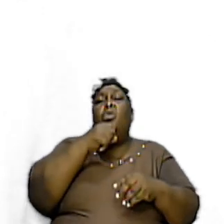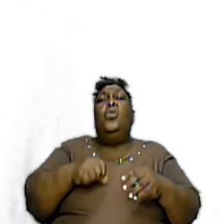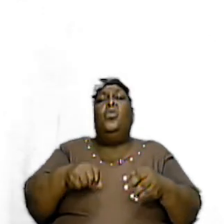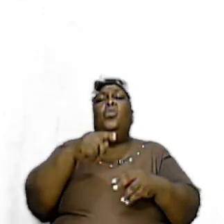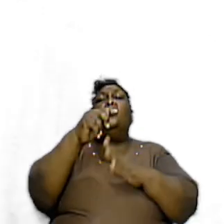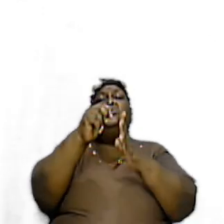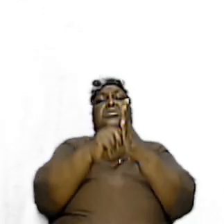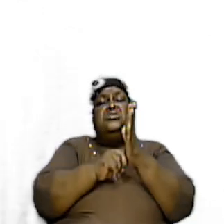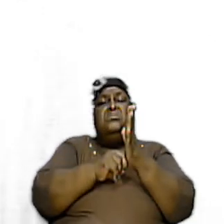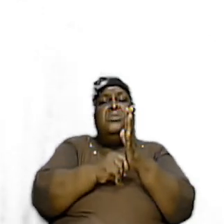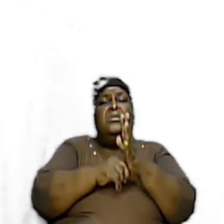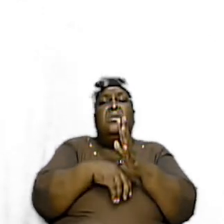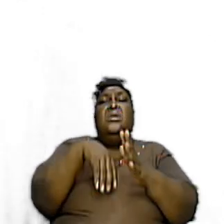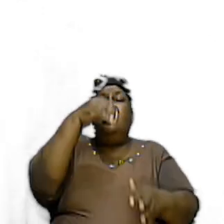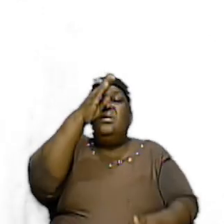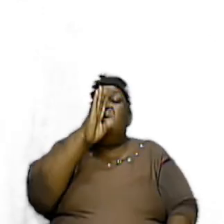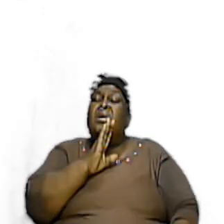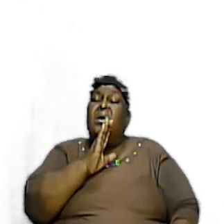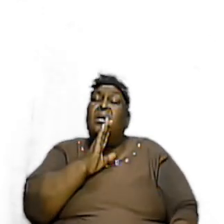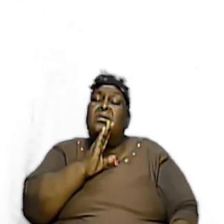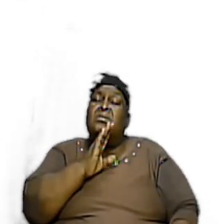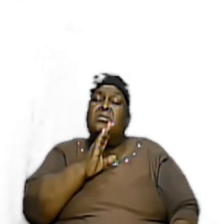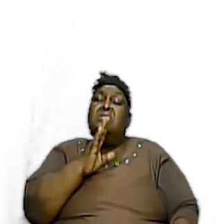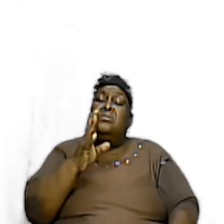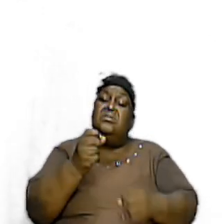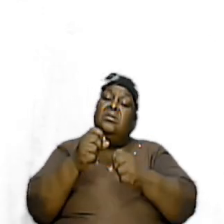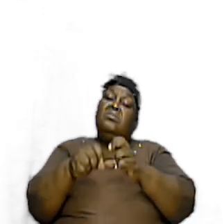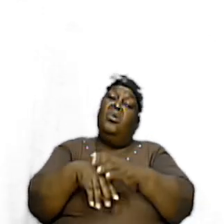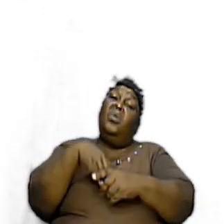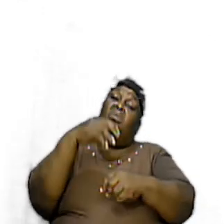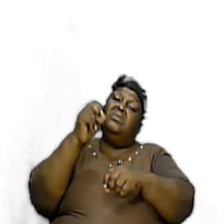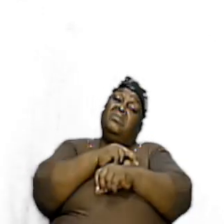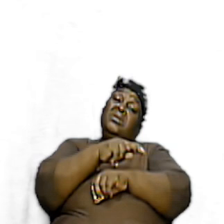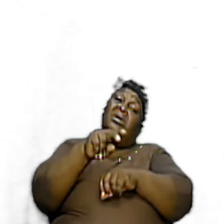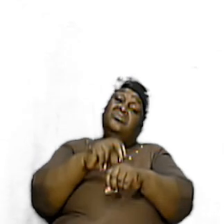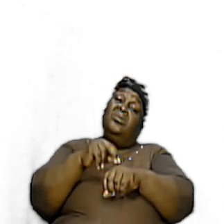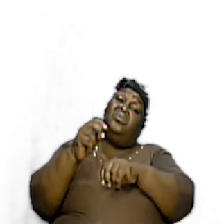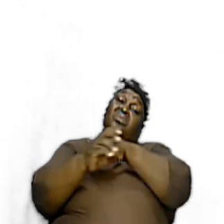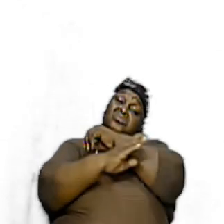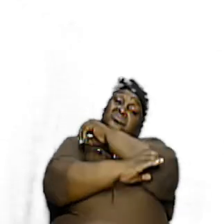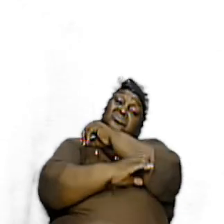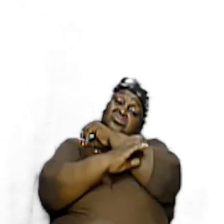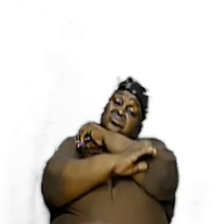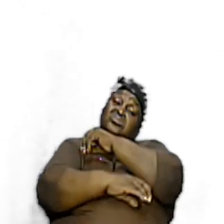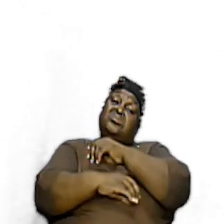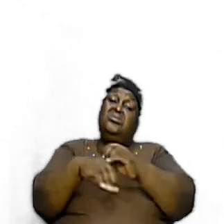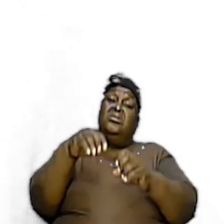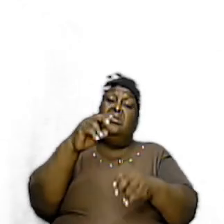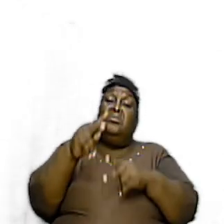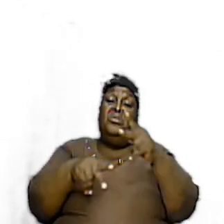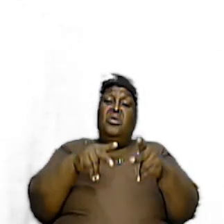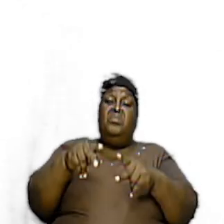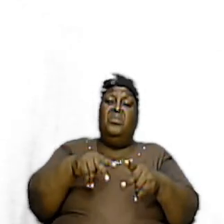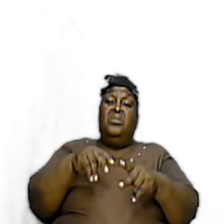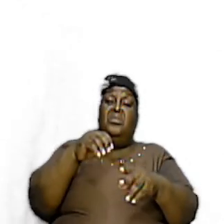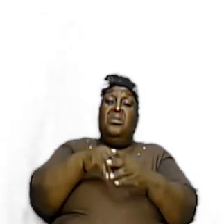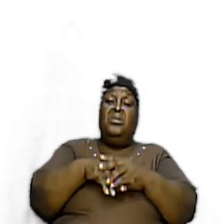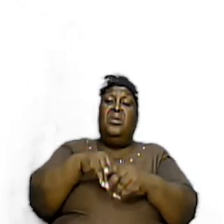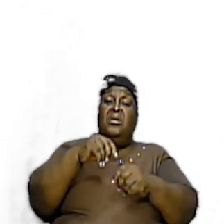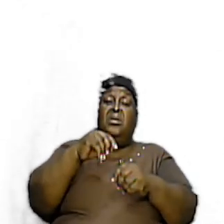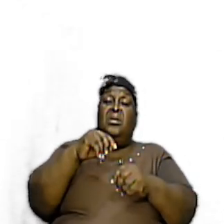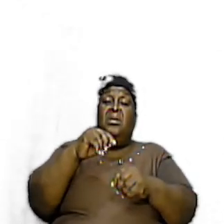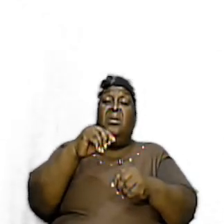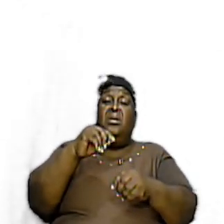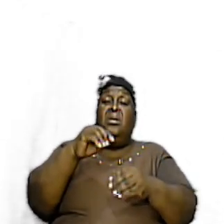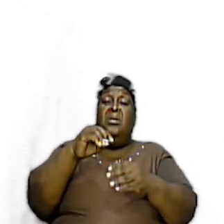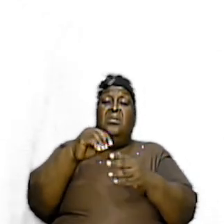physical God took them out of a physical country Egypt but for the saints in the new testament church is not a physical country called